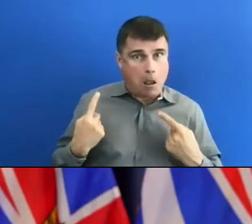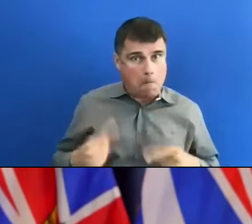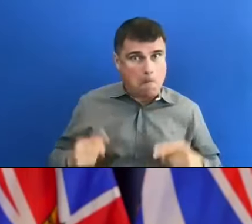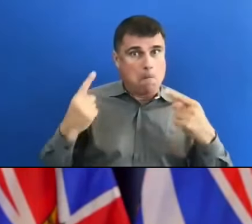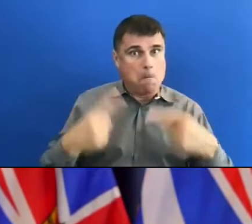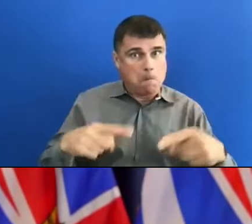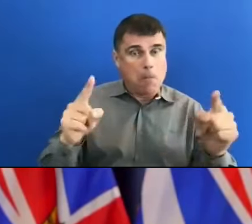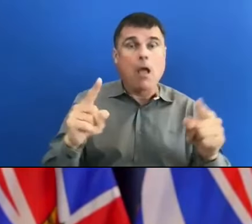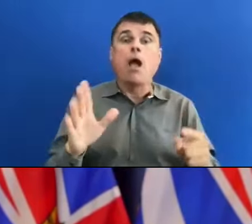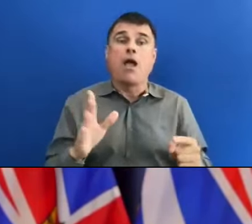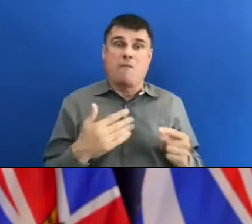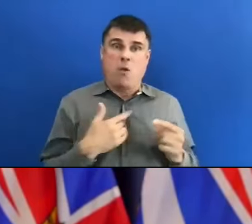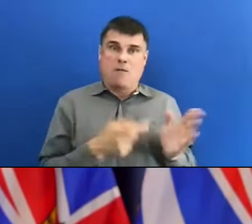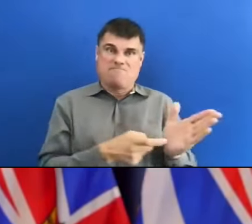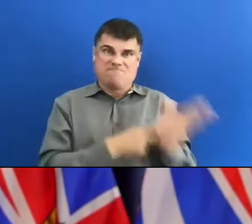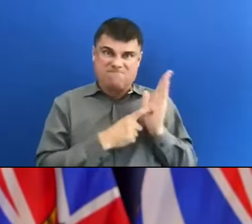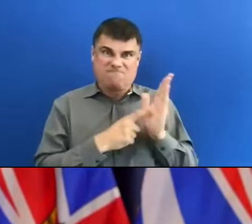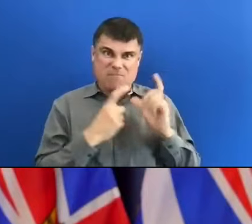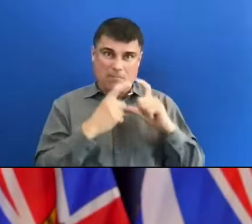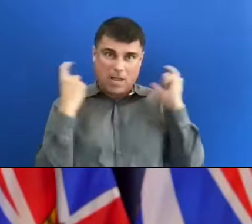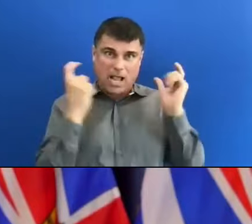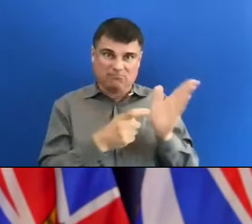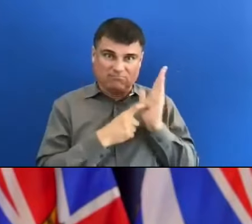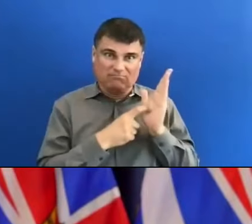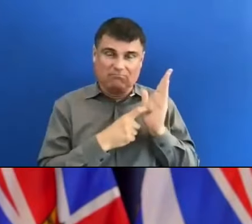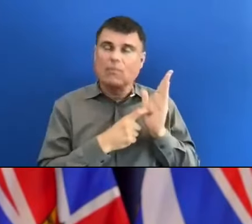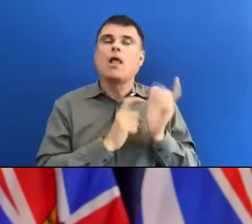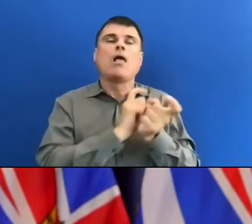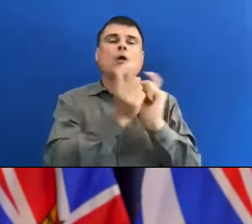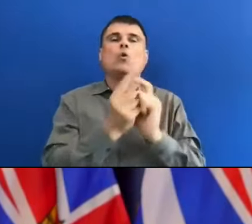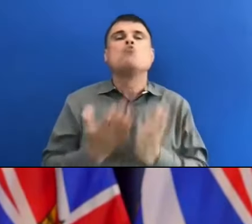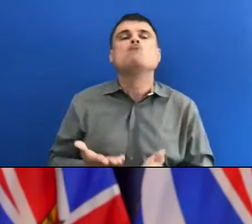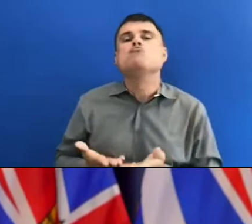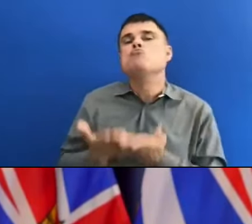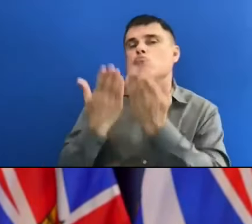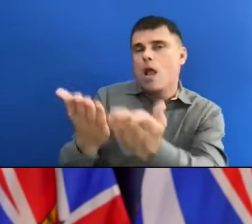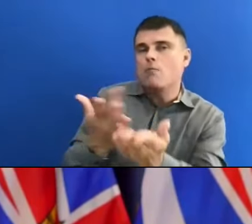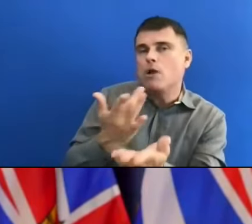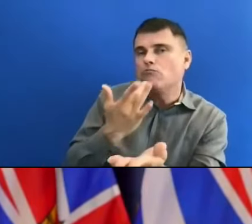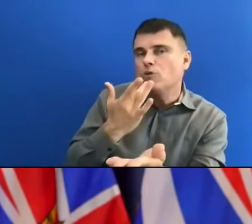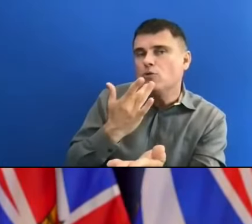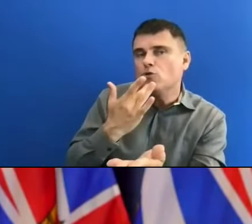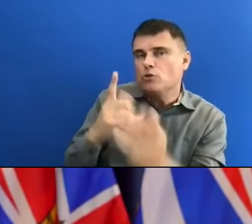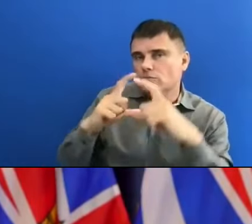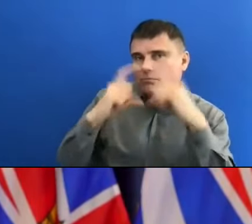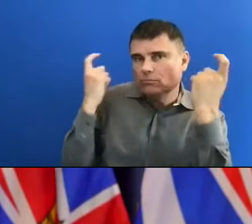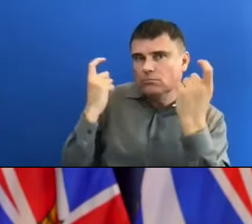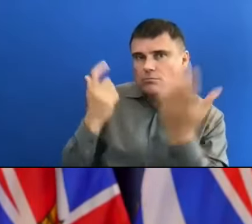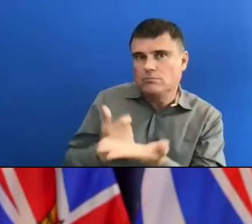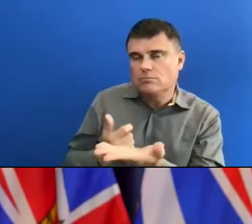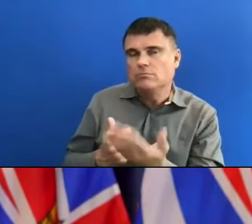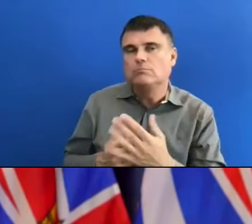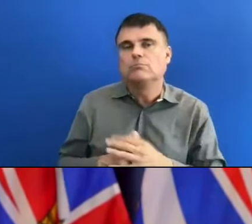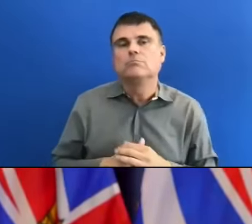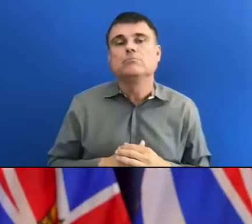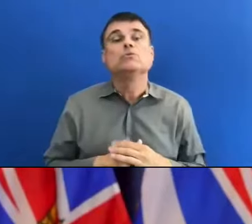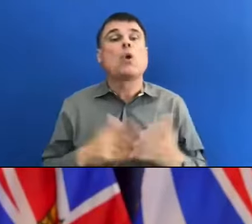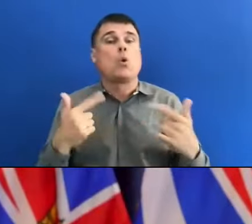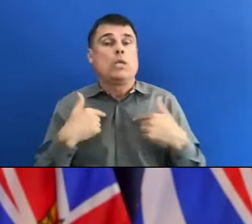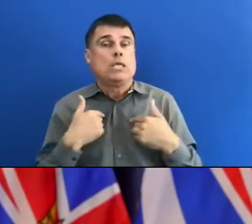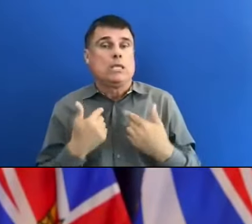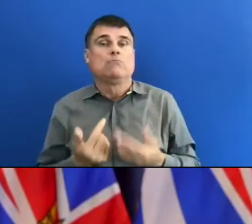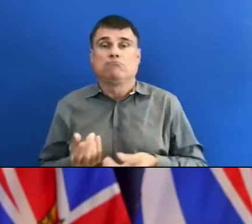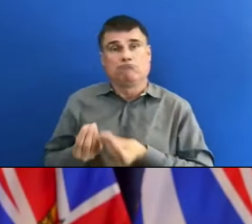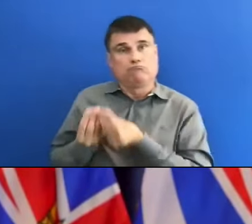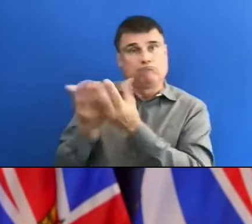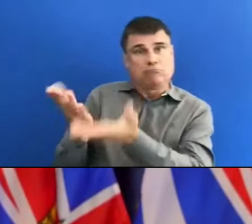recommendation. So we have provided a lot of advance notice for businesses to prepare for this.